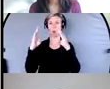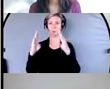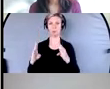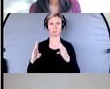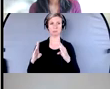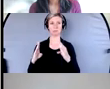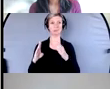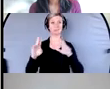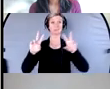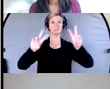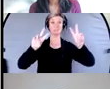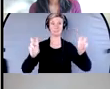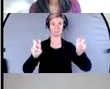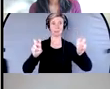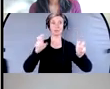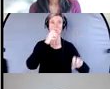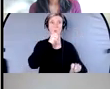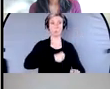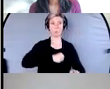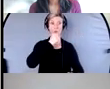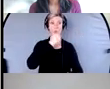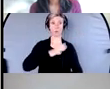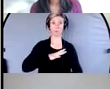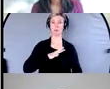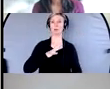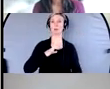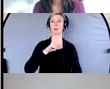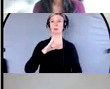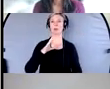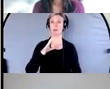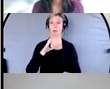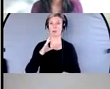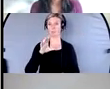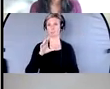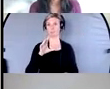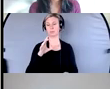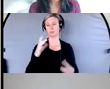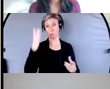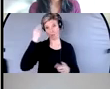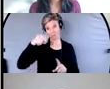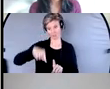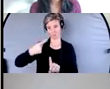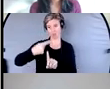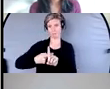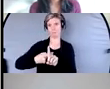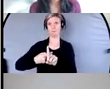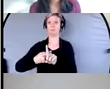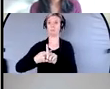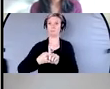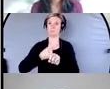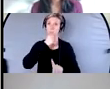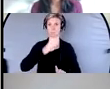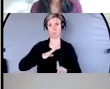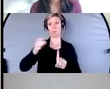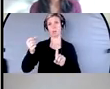in Ontario. Uh, this month is also, um, women abuse, uh, month and we're, uh, doing some work